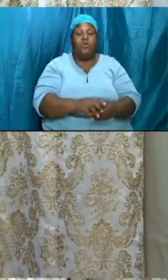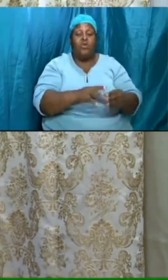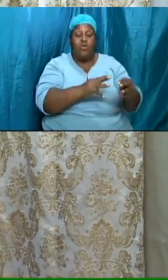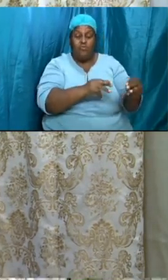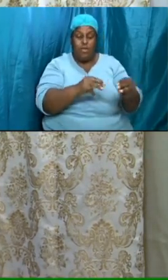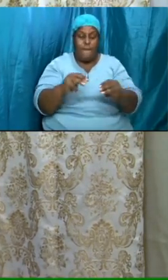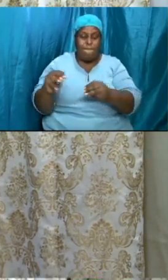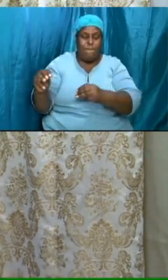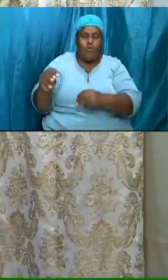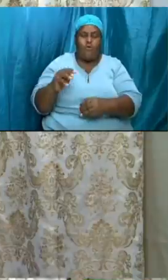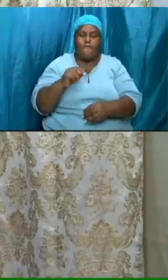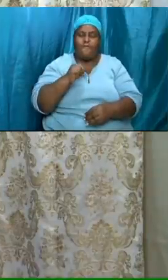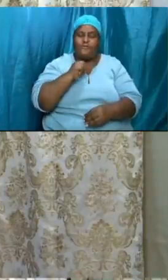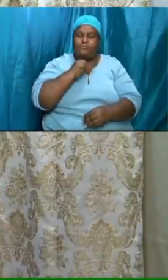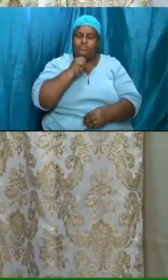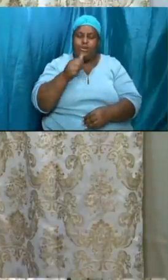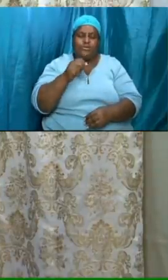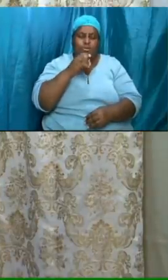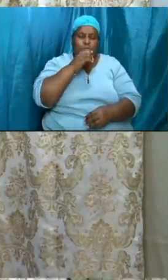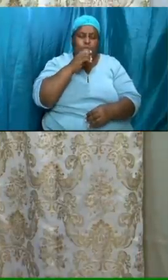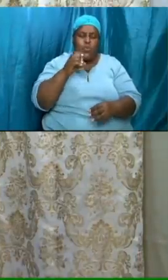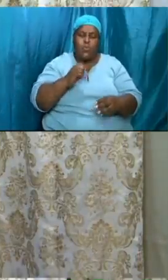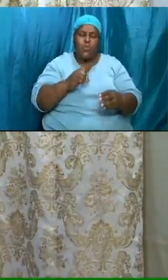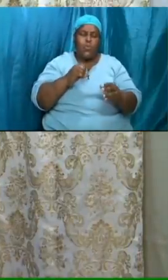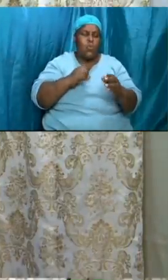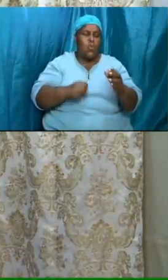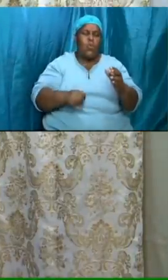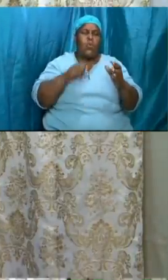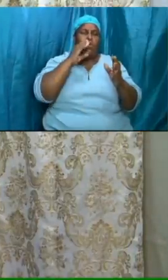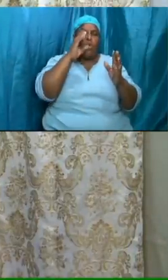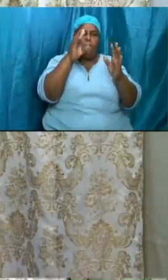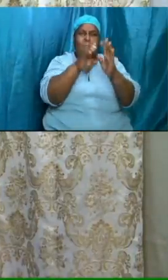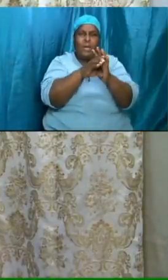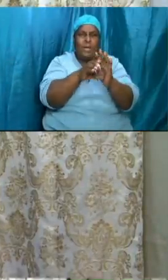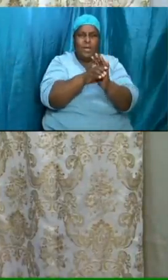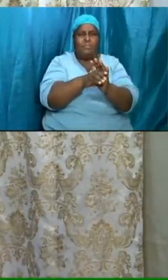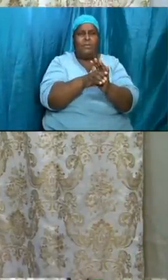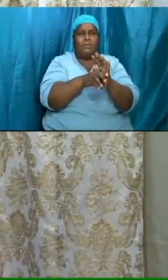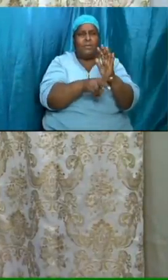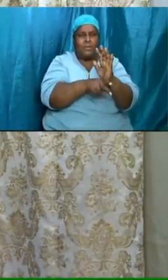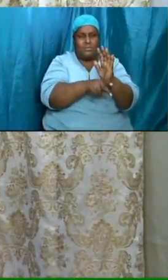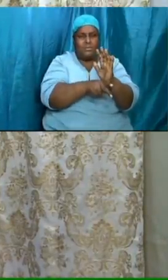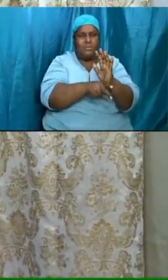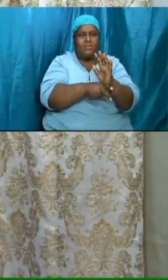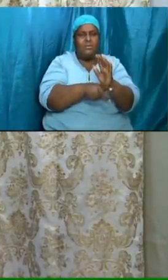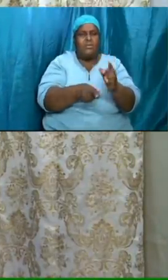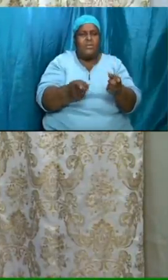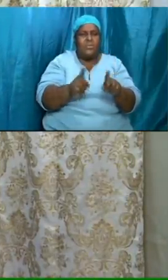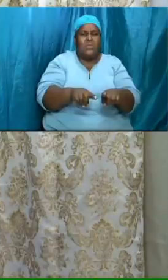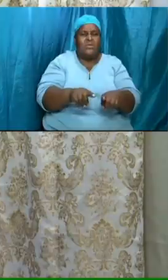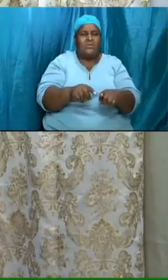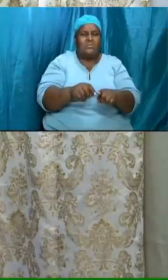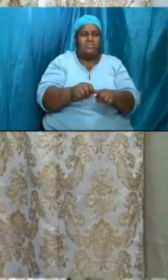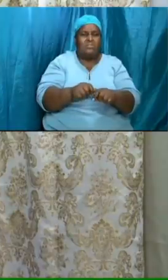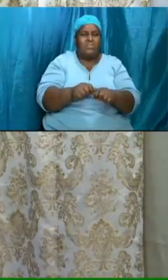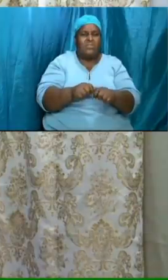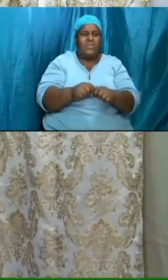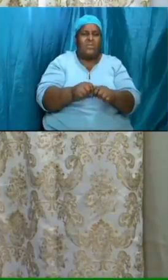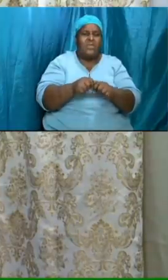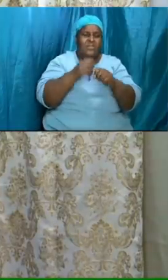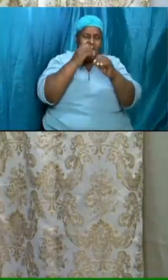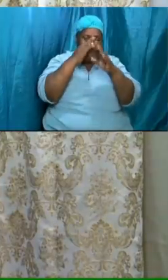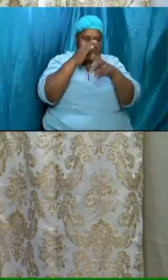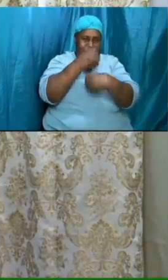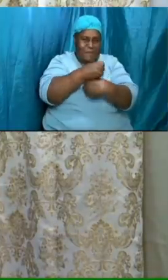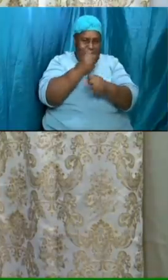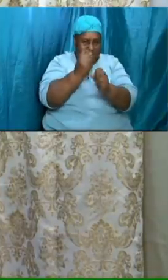not the ancient landmark which thy fathers have set remove